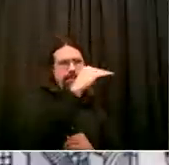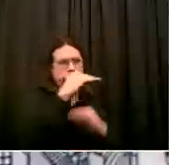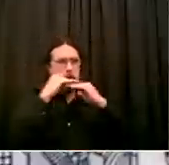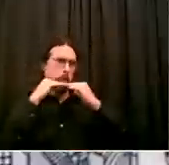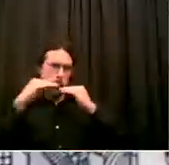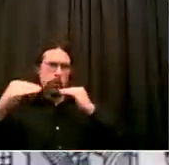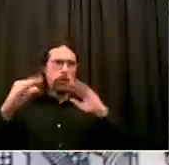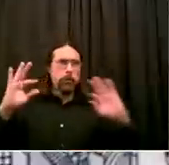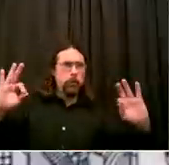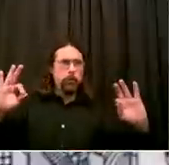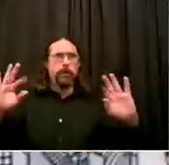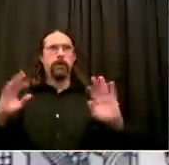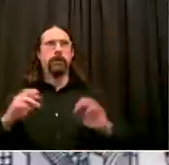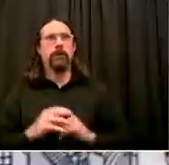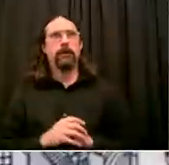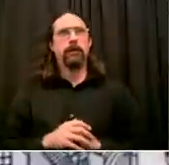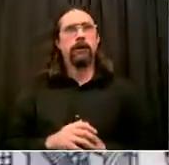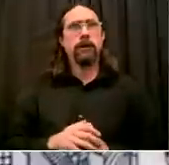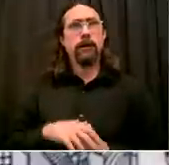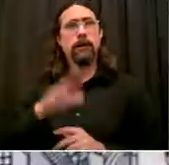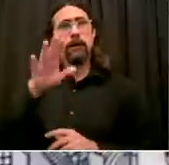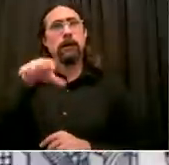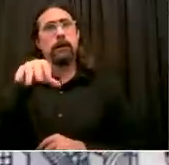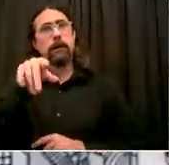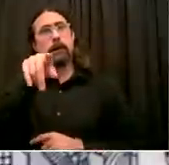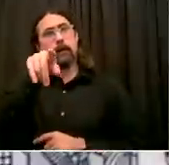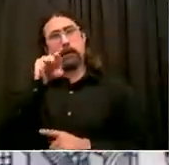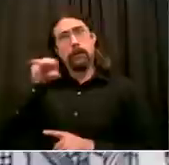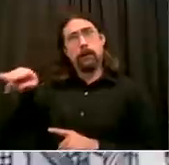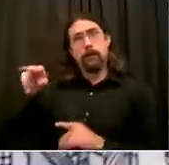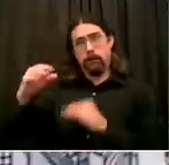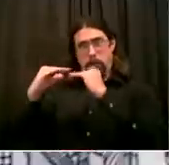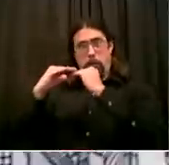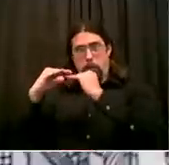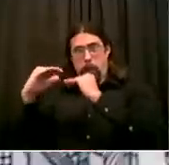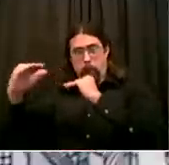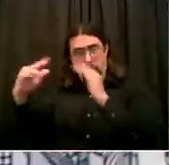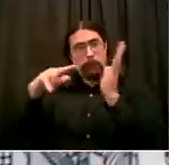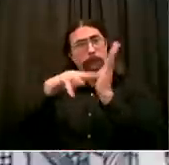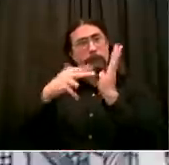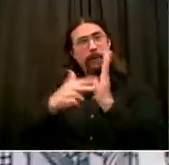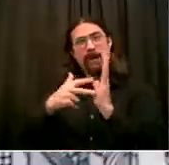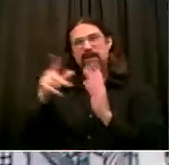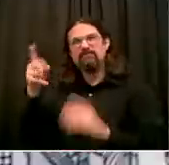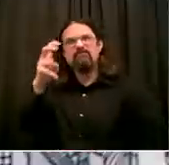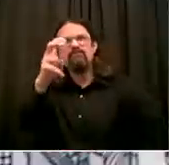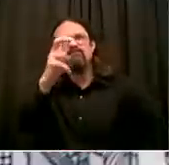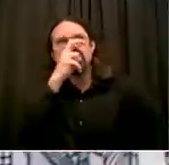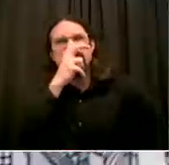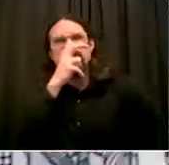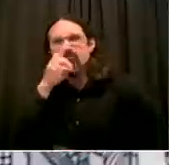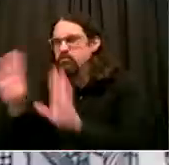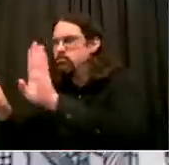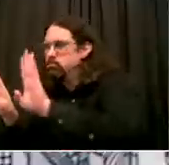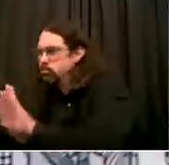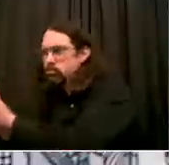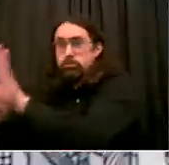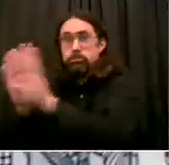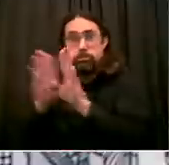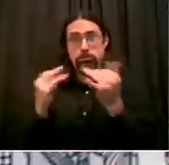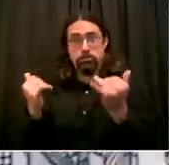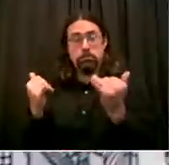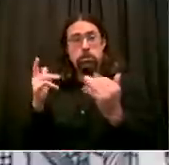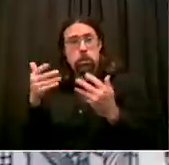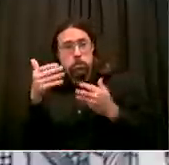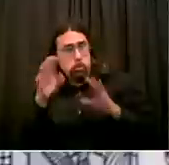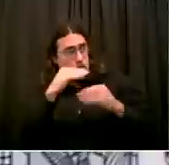that we will have a good picture of whether we're in striking range of pulling off the restrictions next week or whether we need more time.